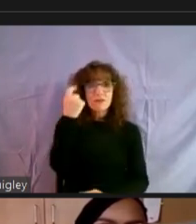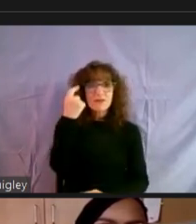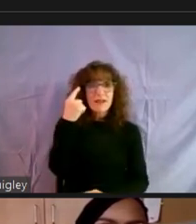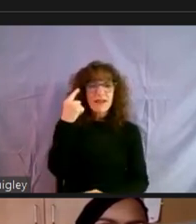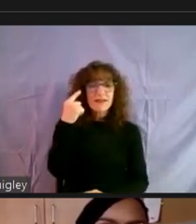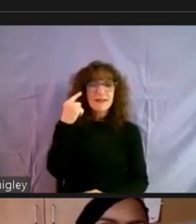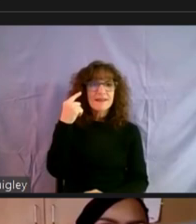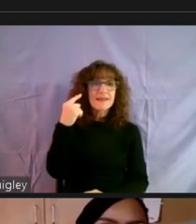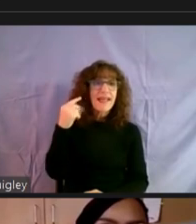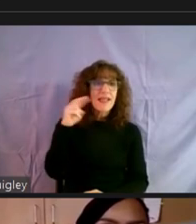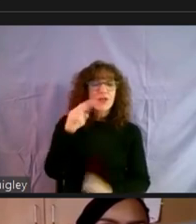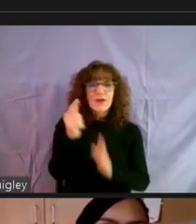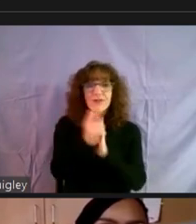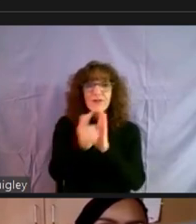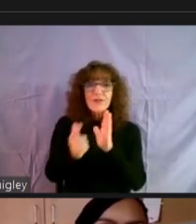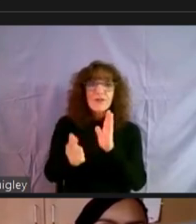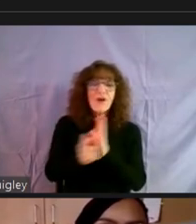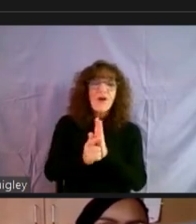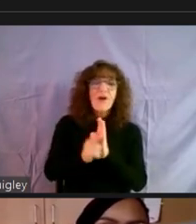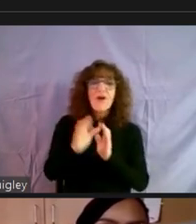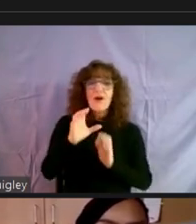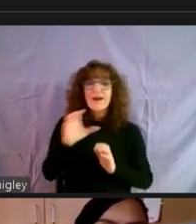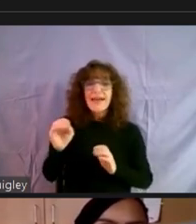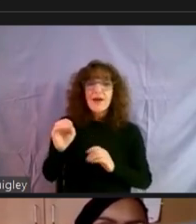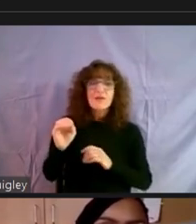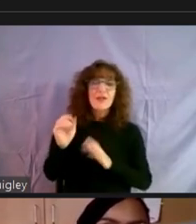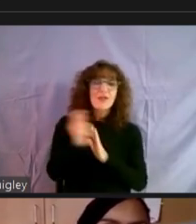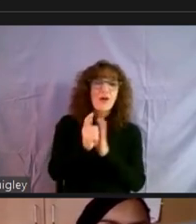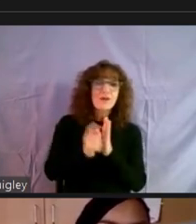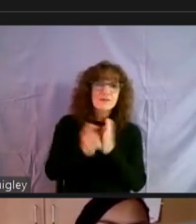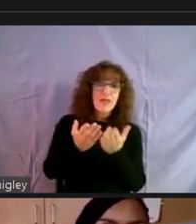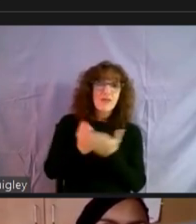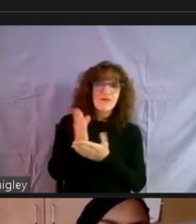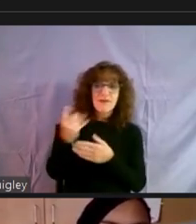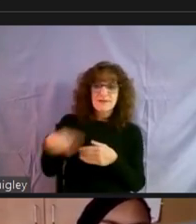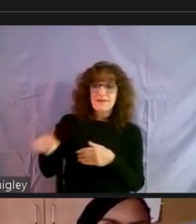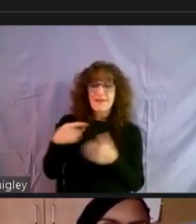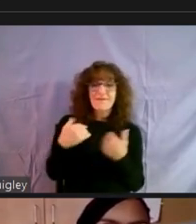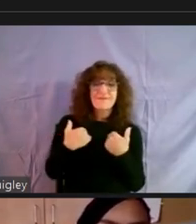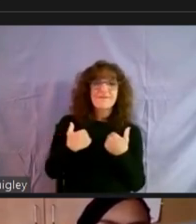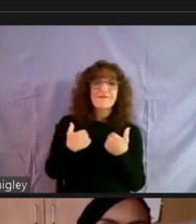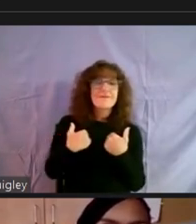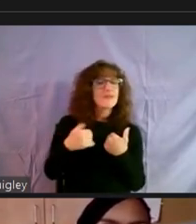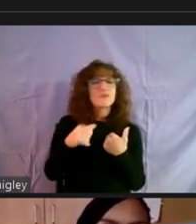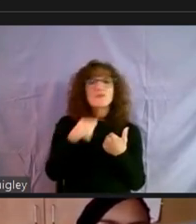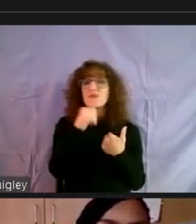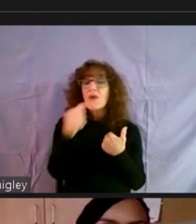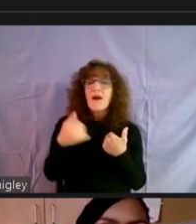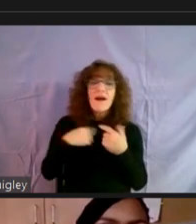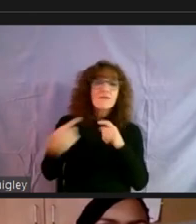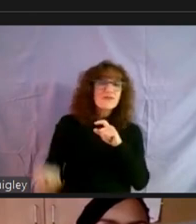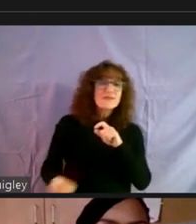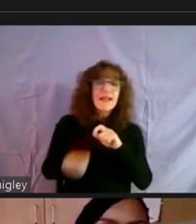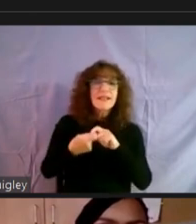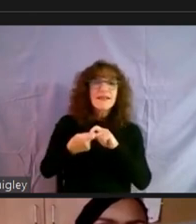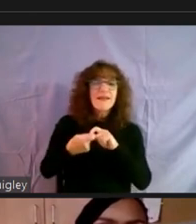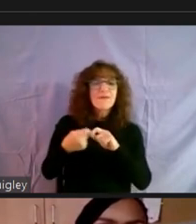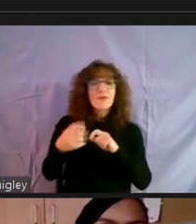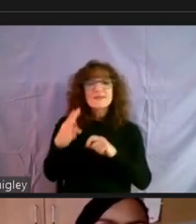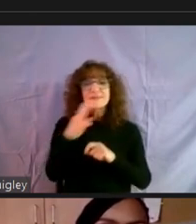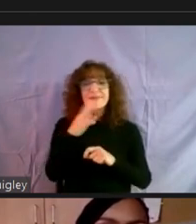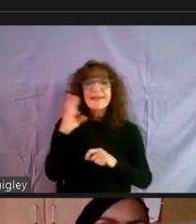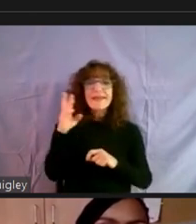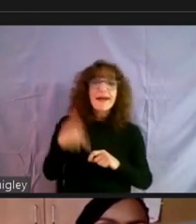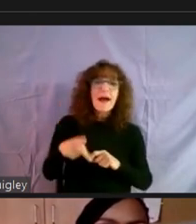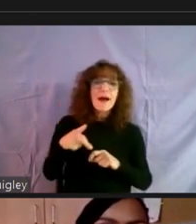attorney general's laws, look at the county laws and the rights that they had to not be retaliated against for speaking up for